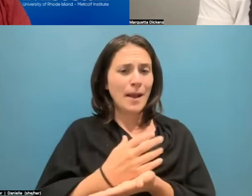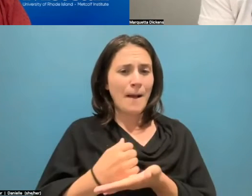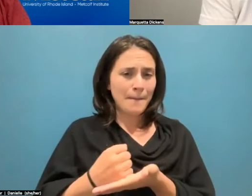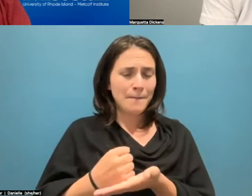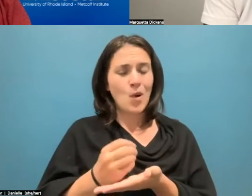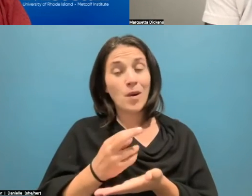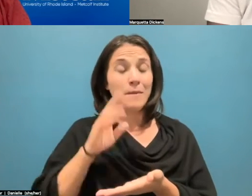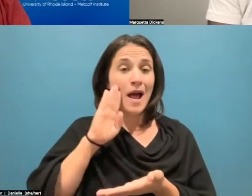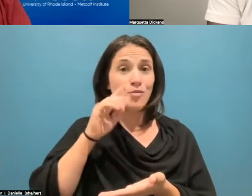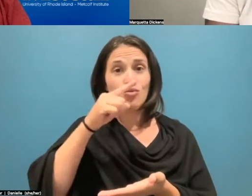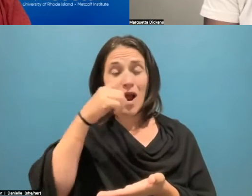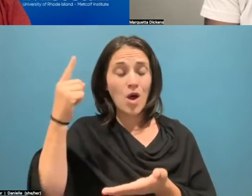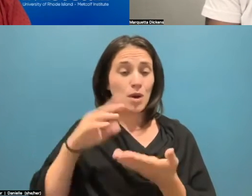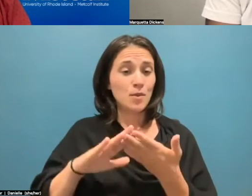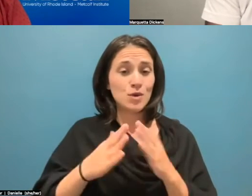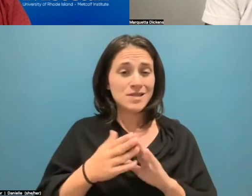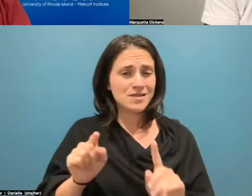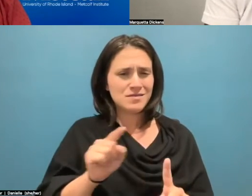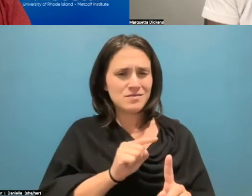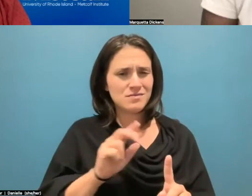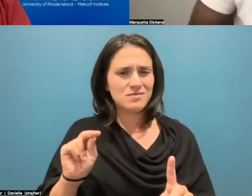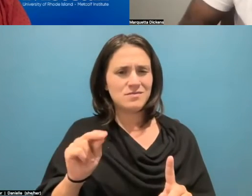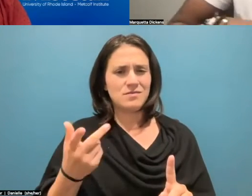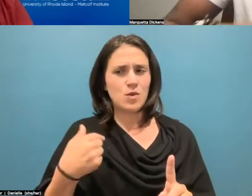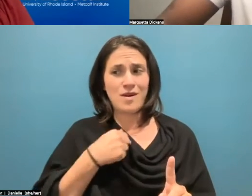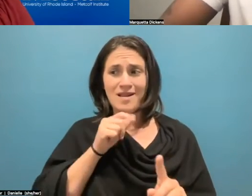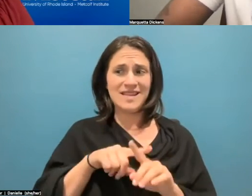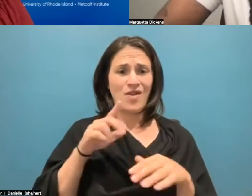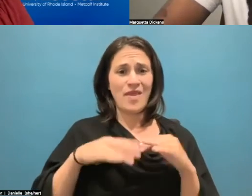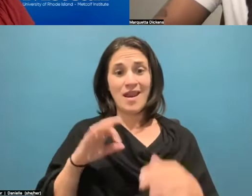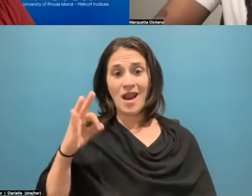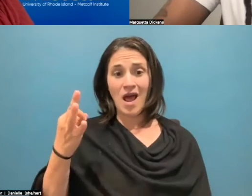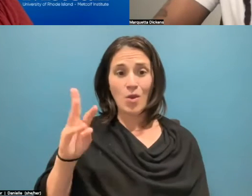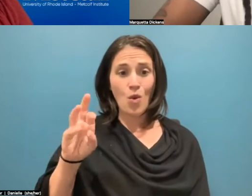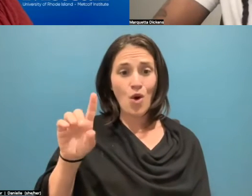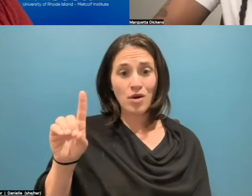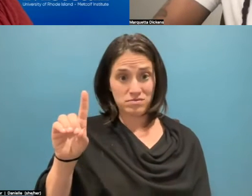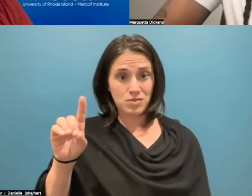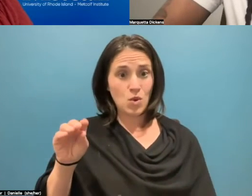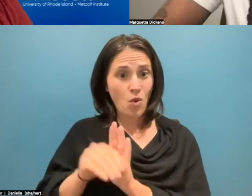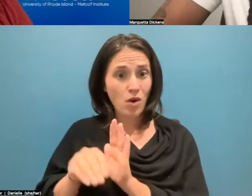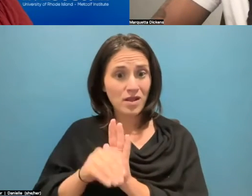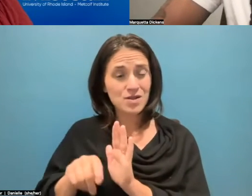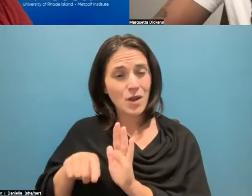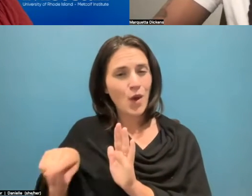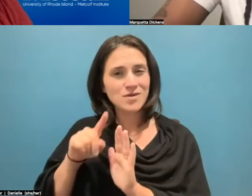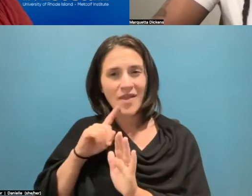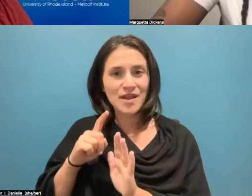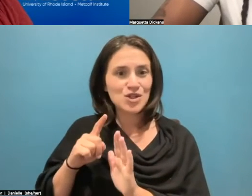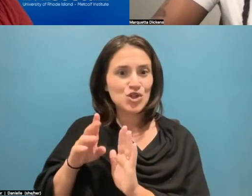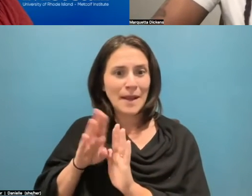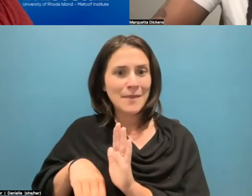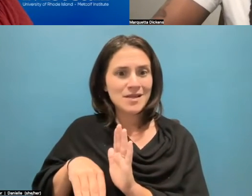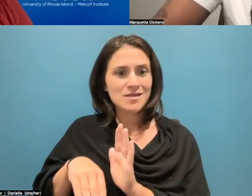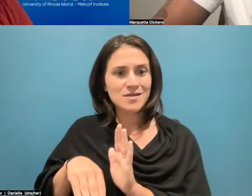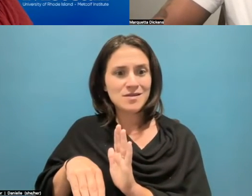that sit in flood-prone areas. We're no different from the Ninth Ward in New Orleans, who, you know, get the cheapest fixed. You